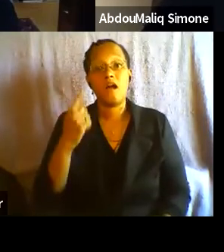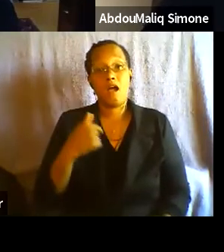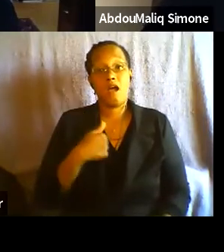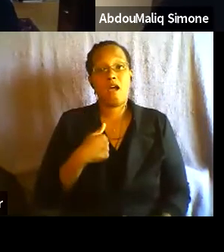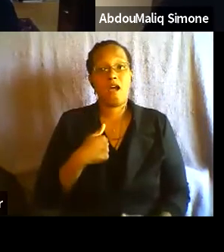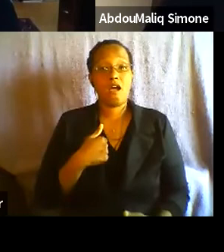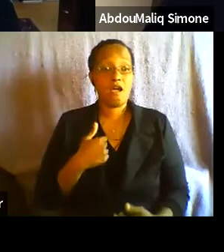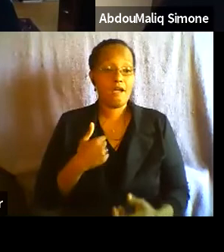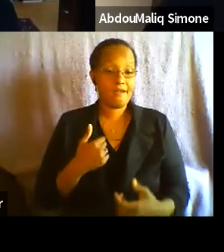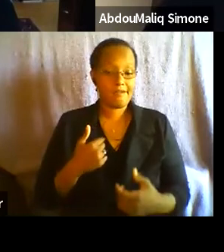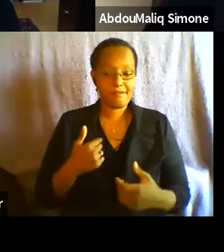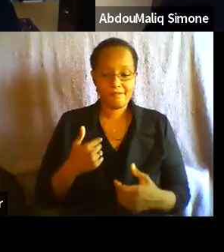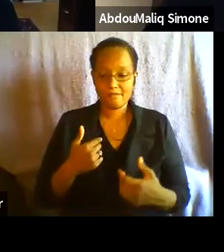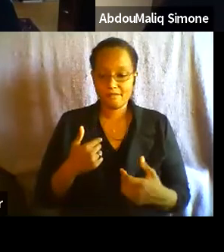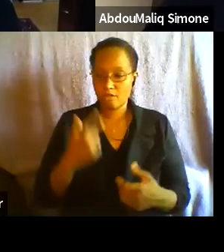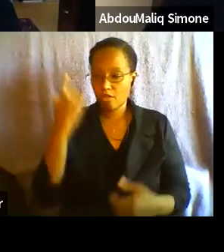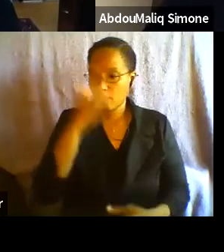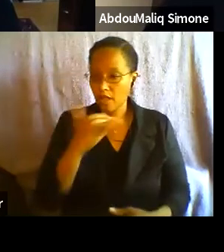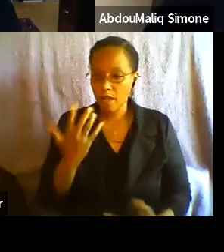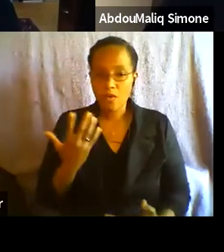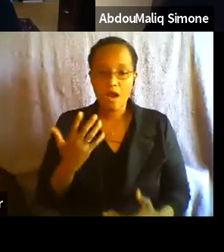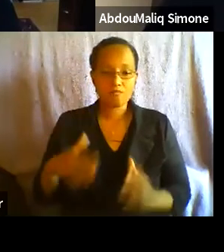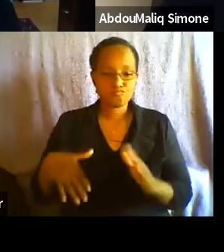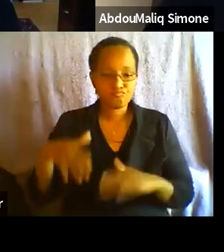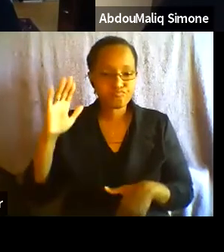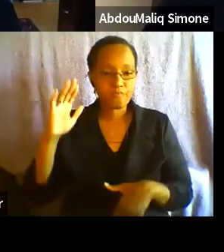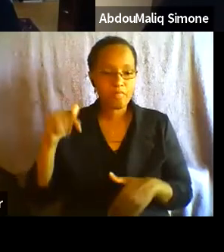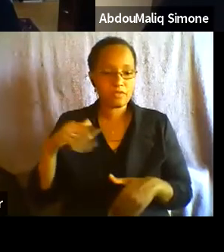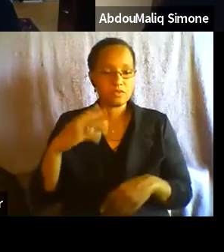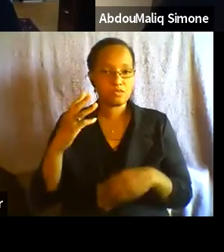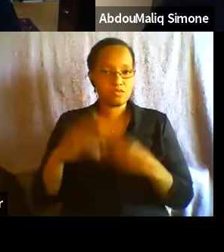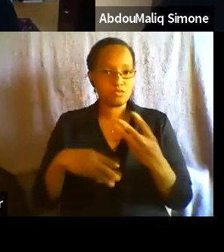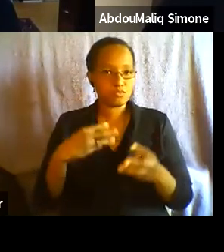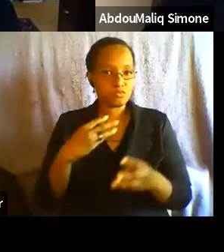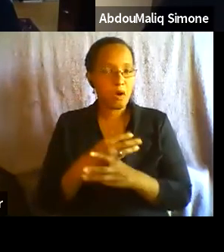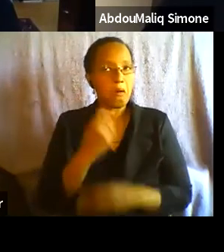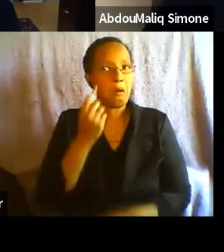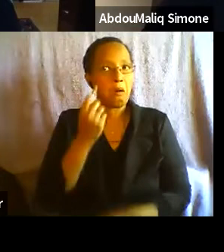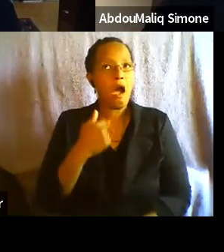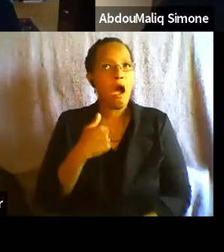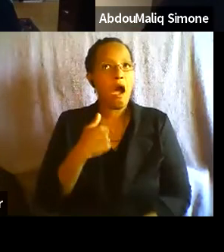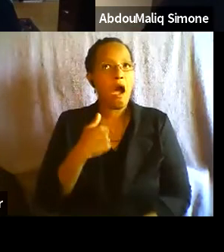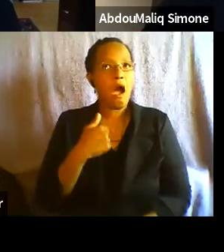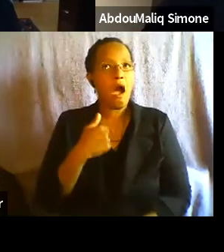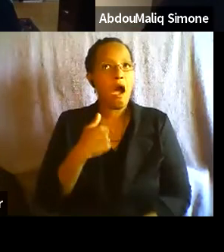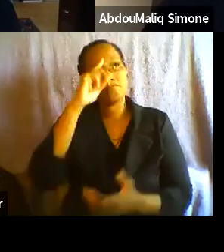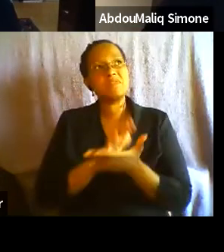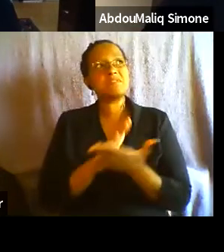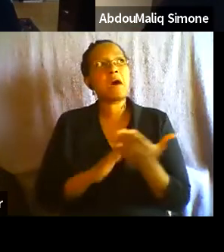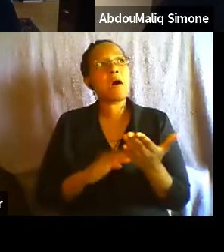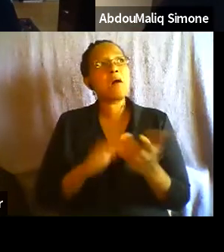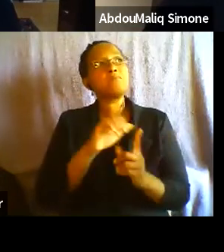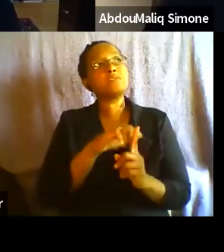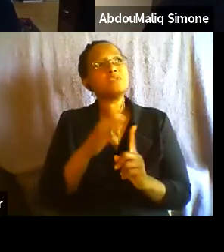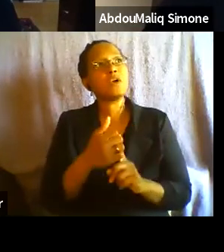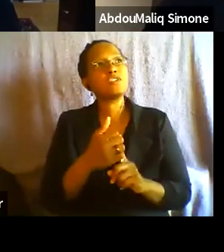I actually do believe that in some cases, when Black people